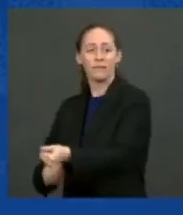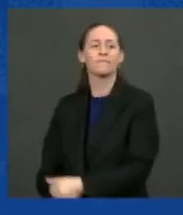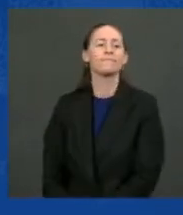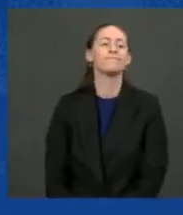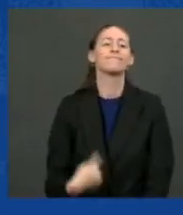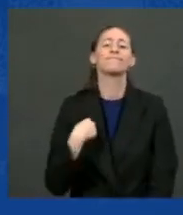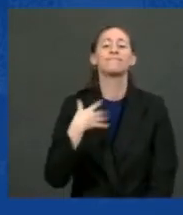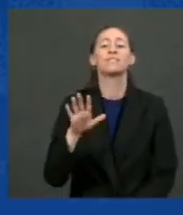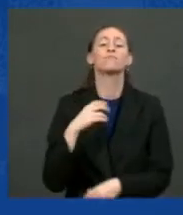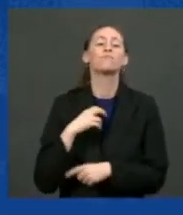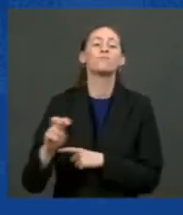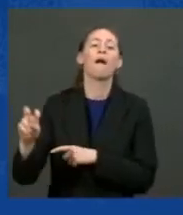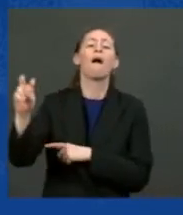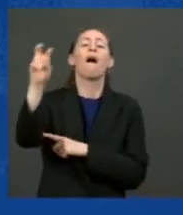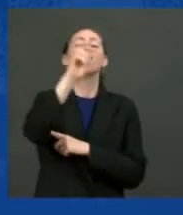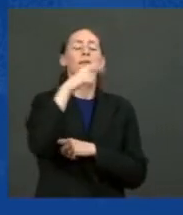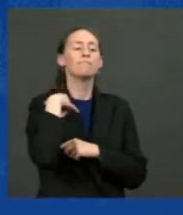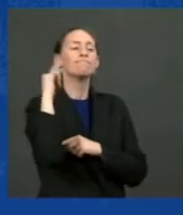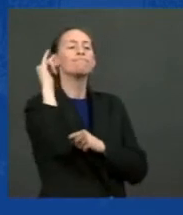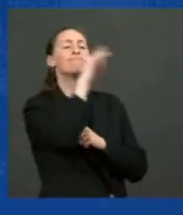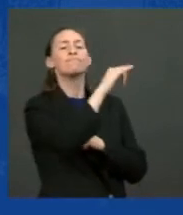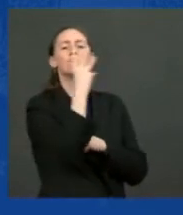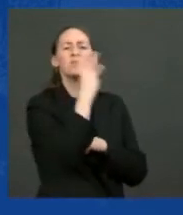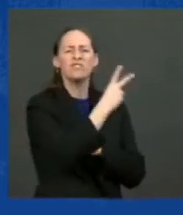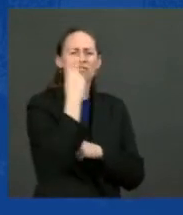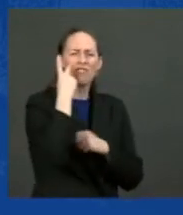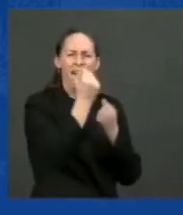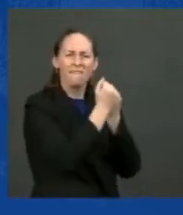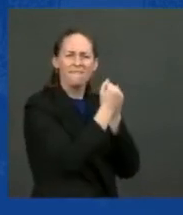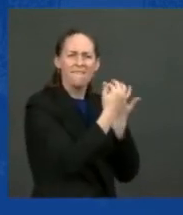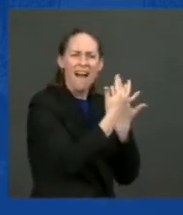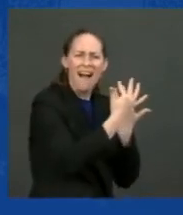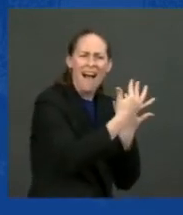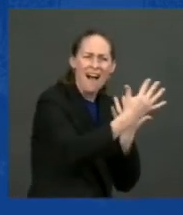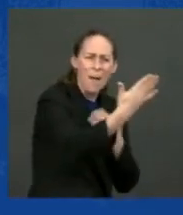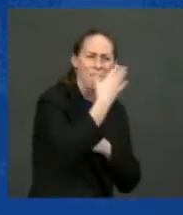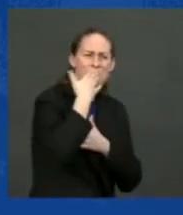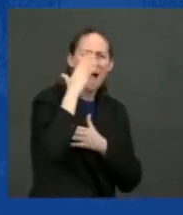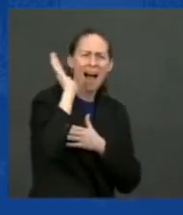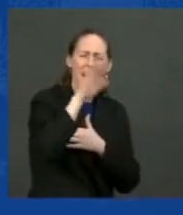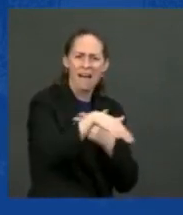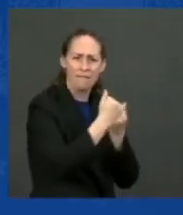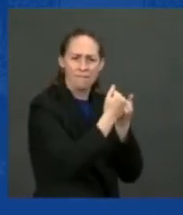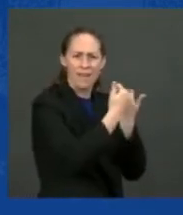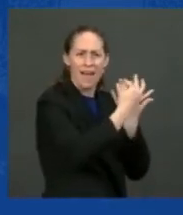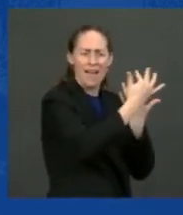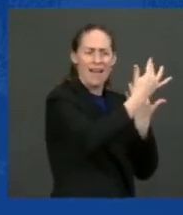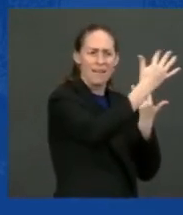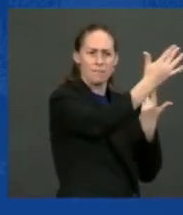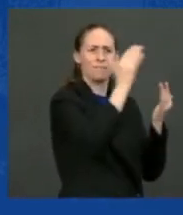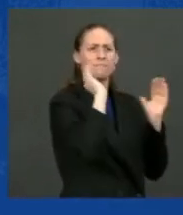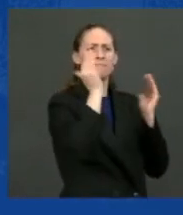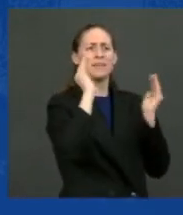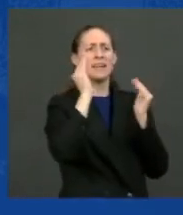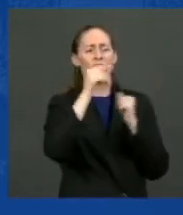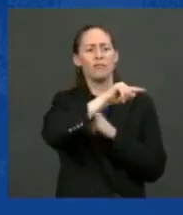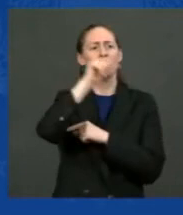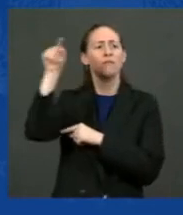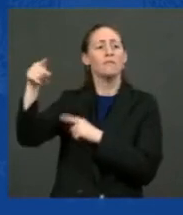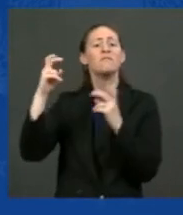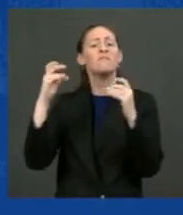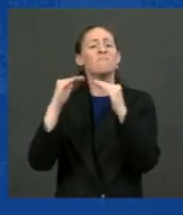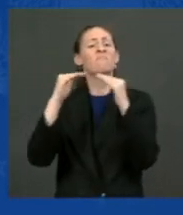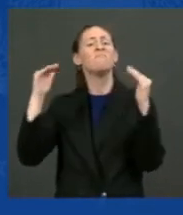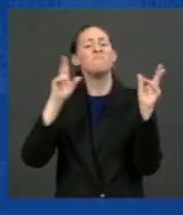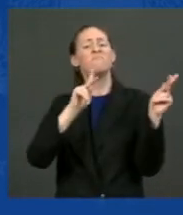west through the fires. You know, more has burned down in the northwest than the entire state of New Jersey.